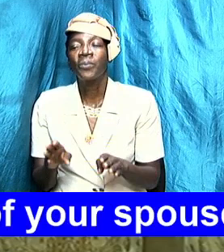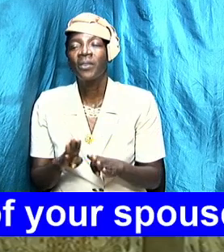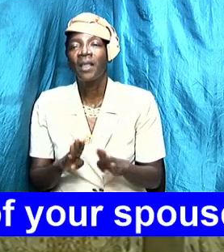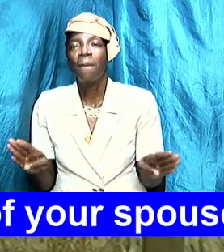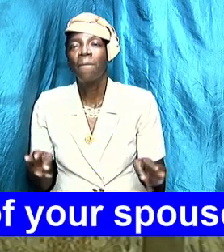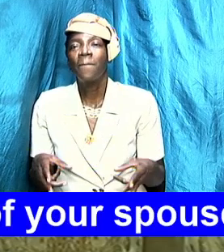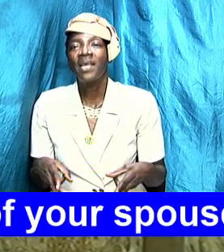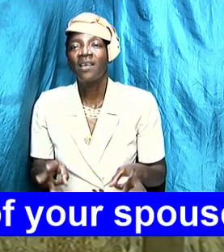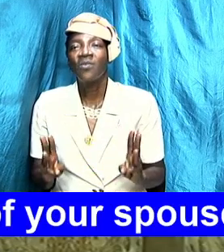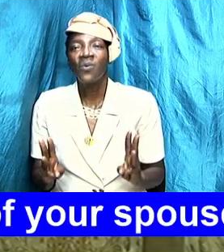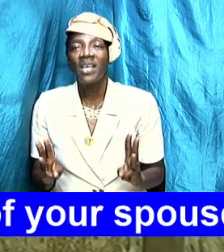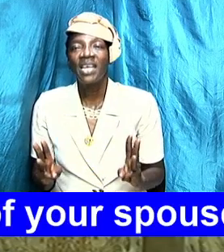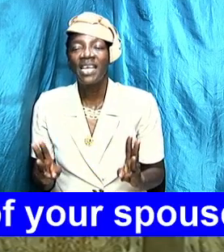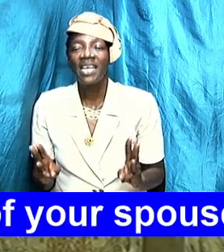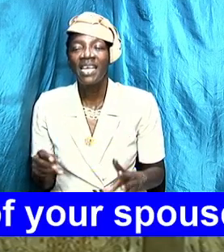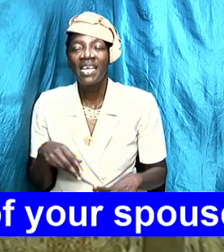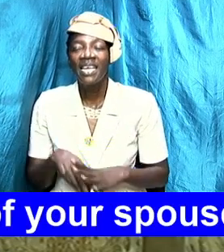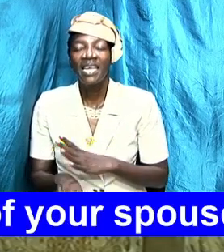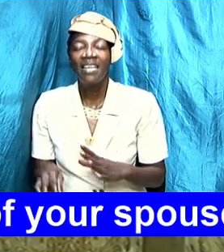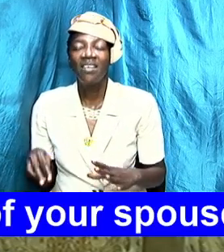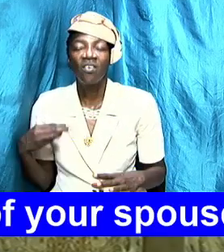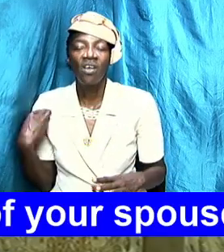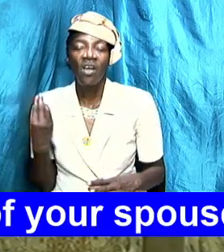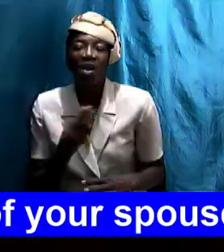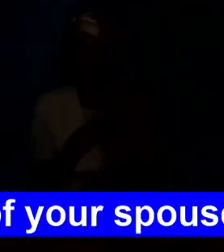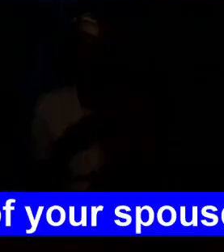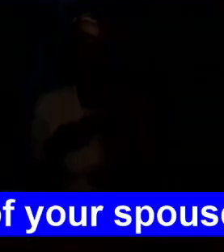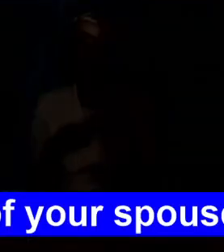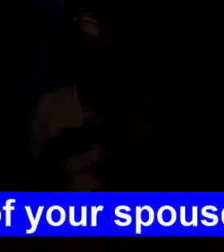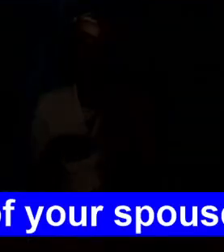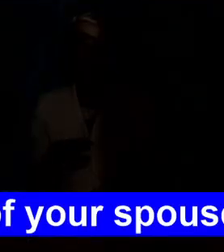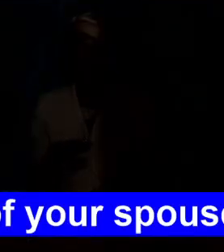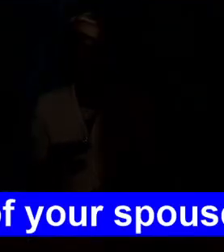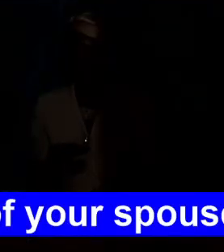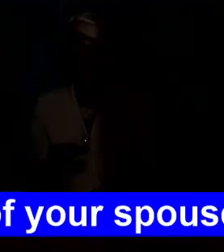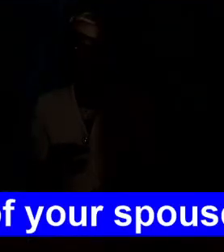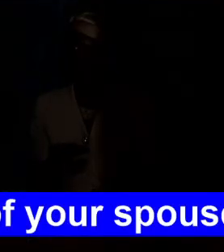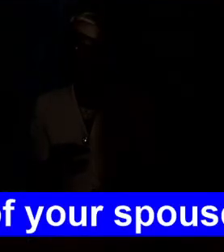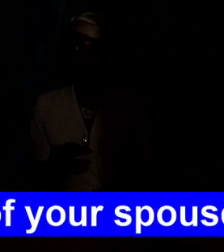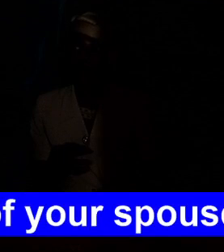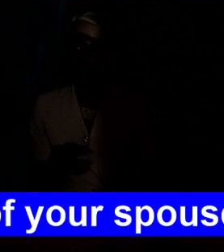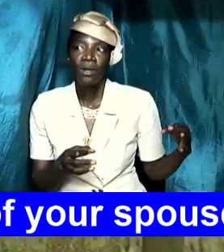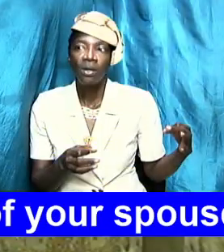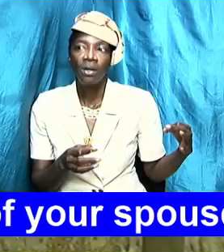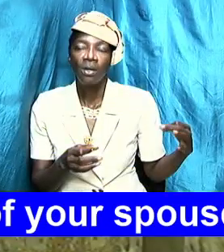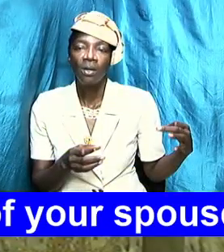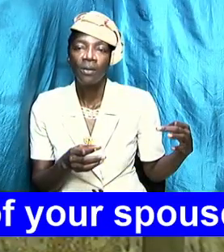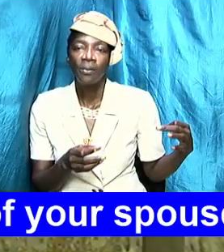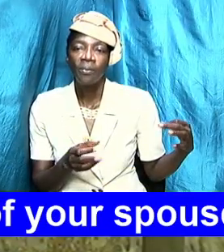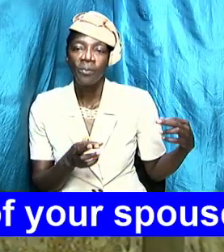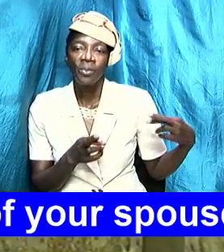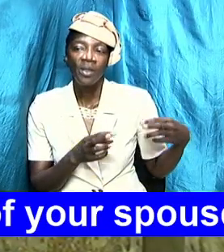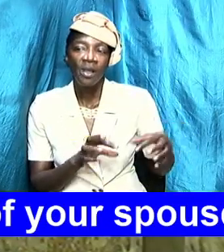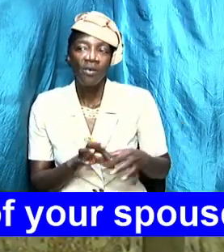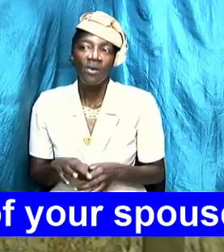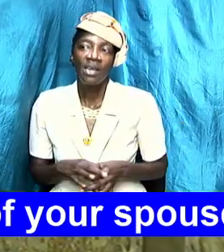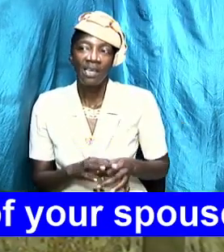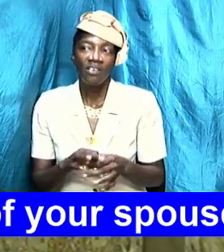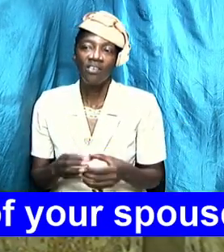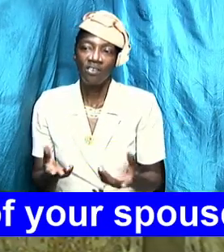way into our relationships I want us to understand that